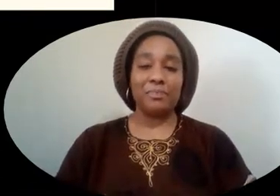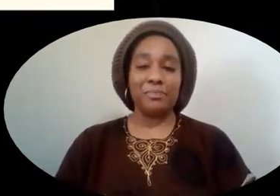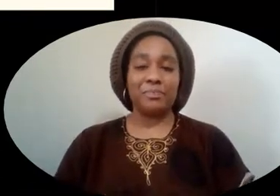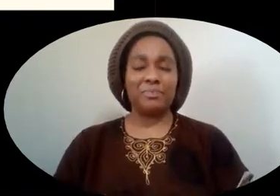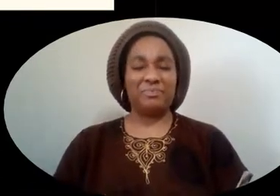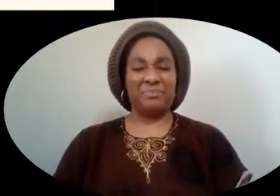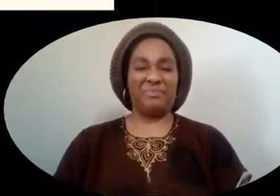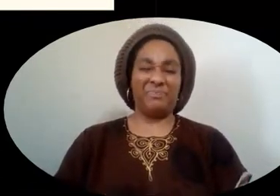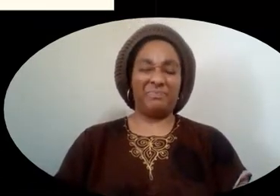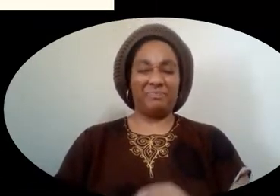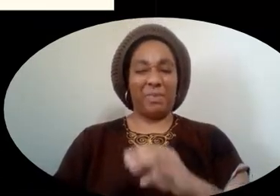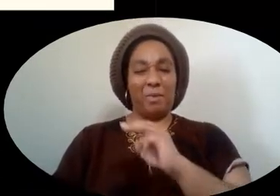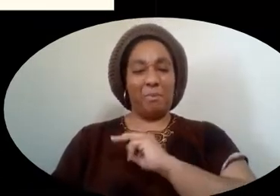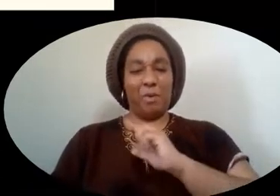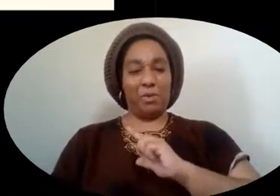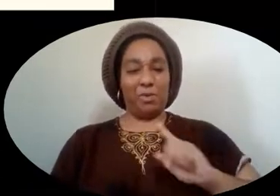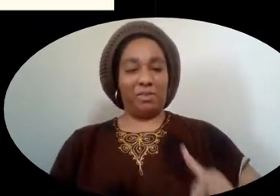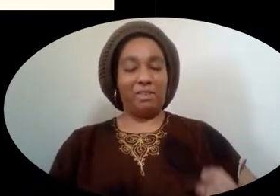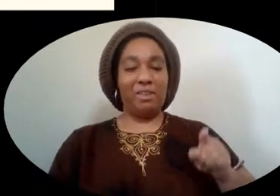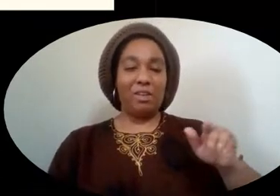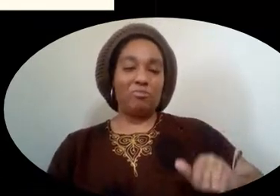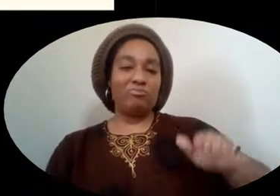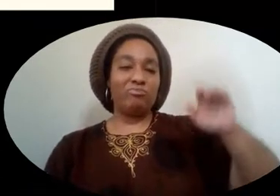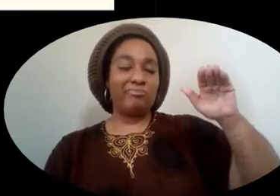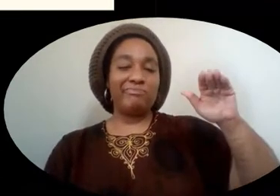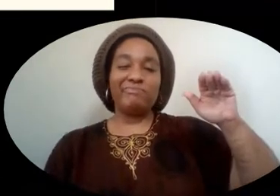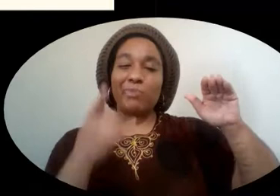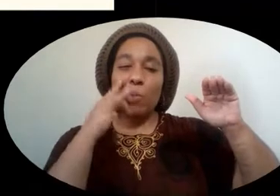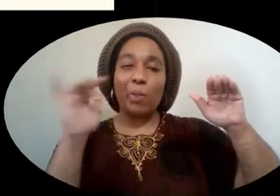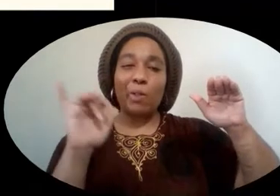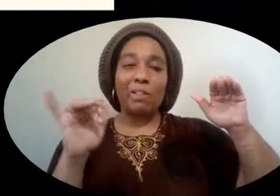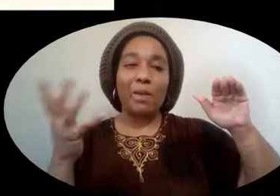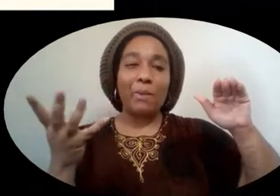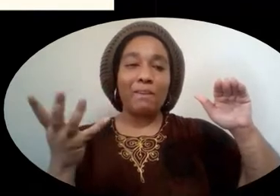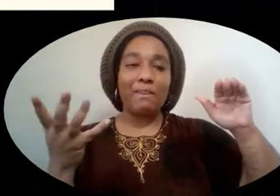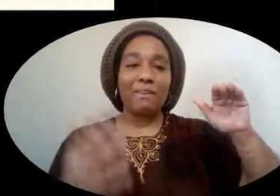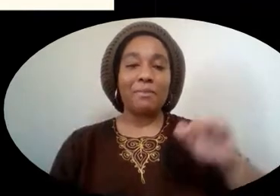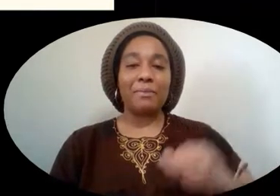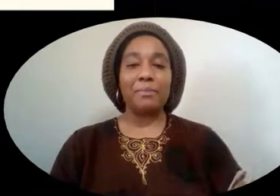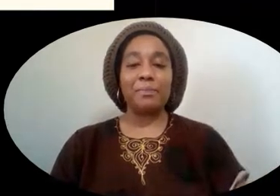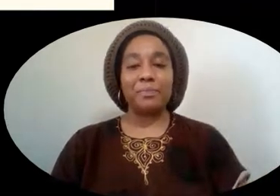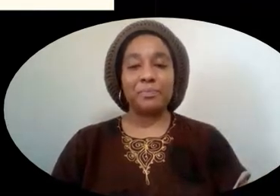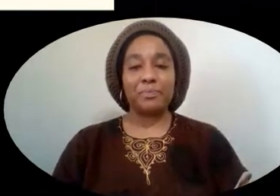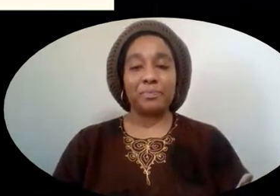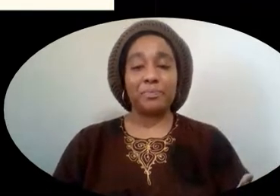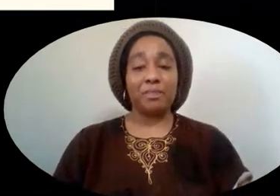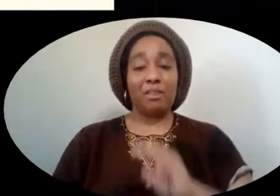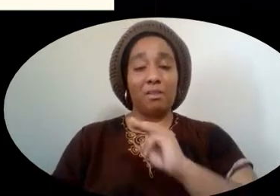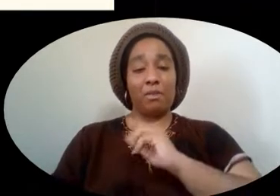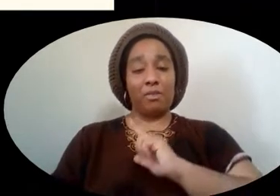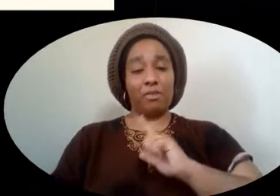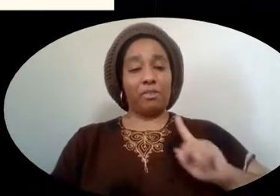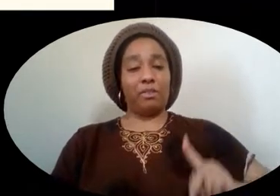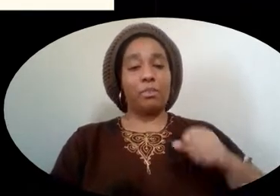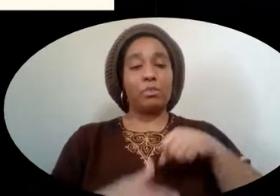What was life like when Martin Luther King Jr. was growing up? Martin Luther